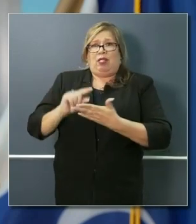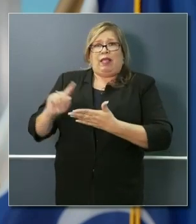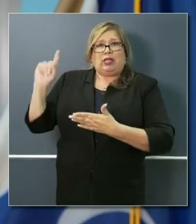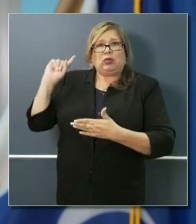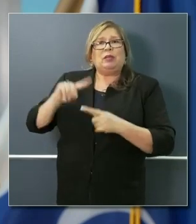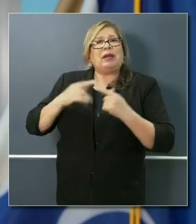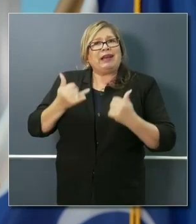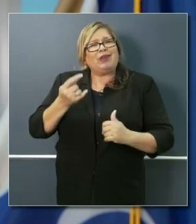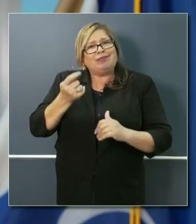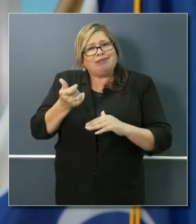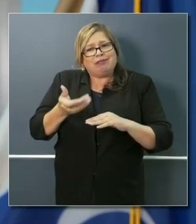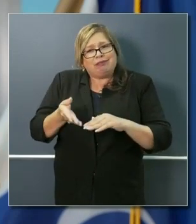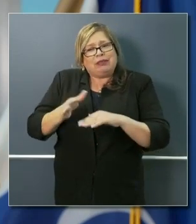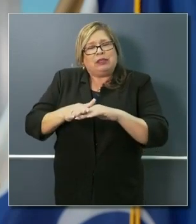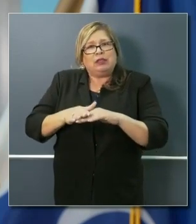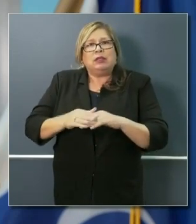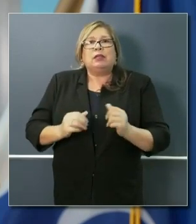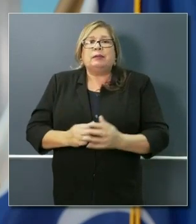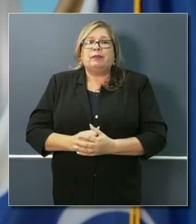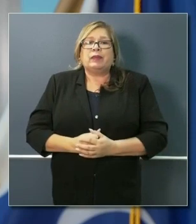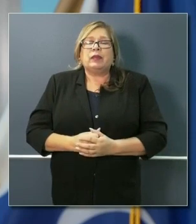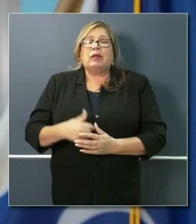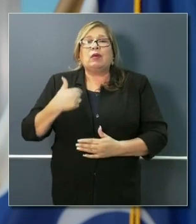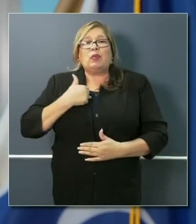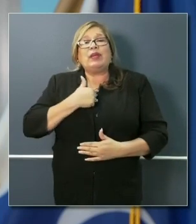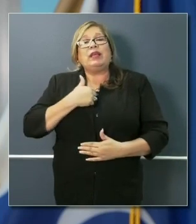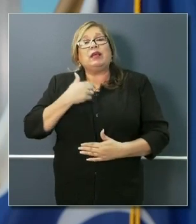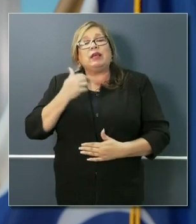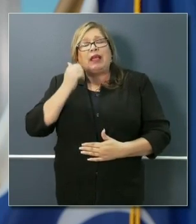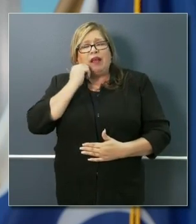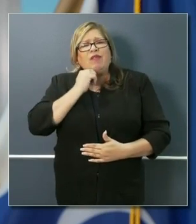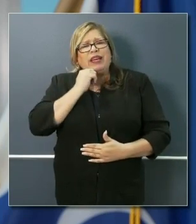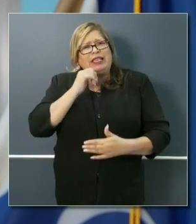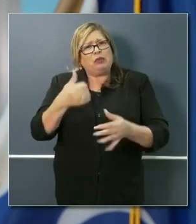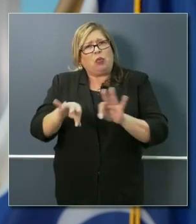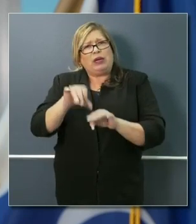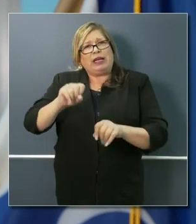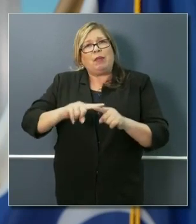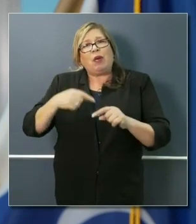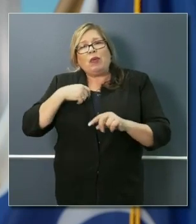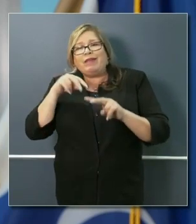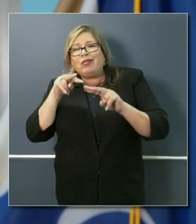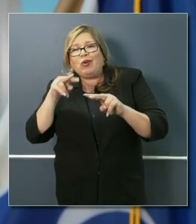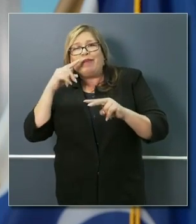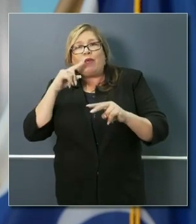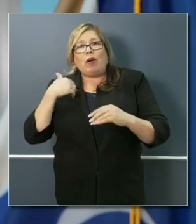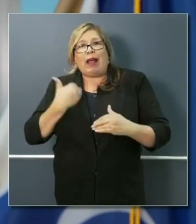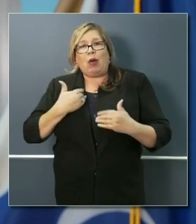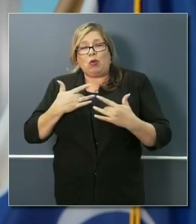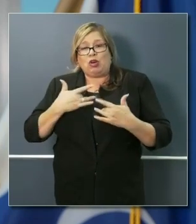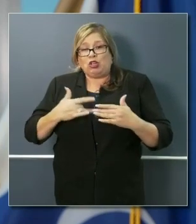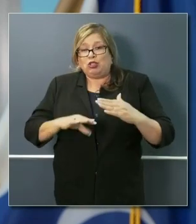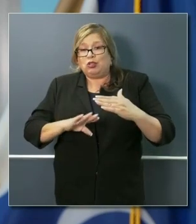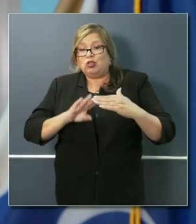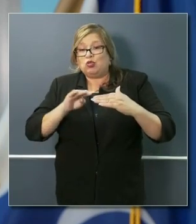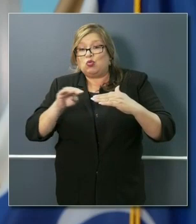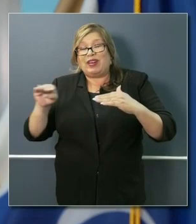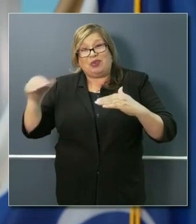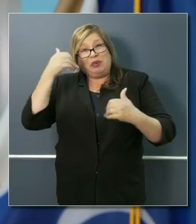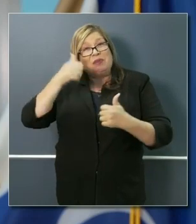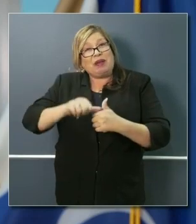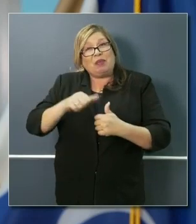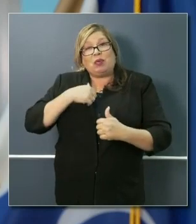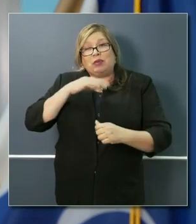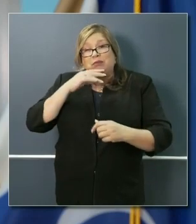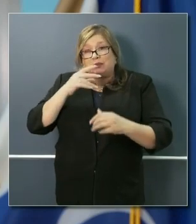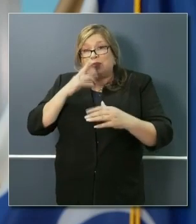So day-to-day, it matters, but we like to see trends. And so the trend that we laid out yesterday was a projected trend